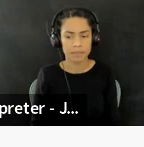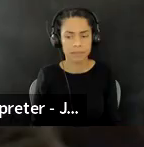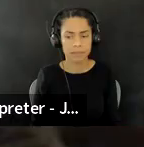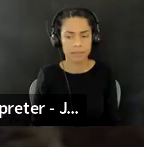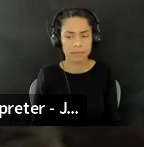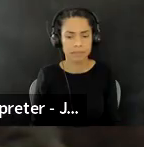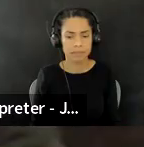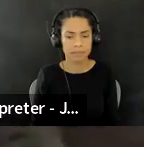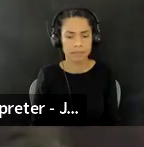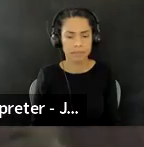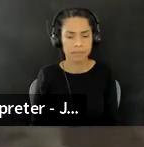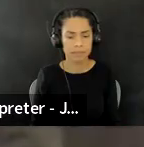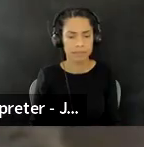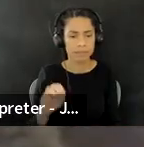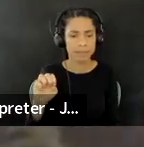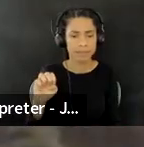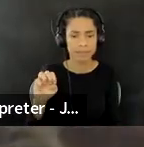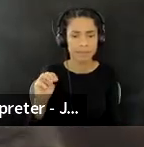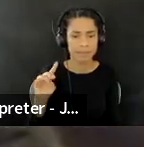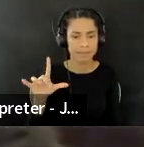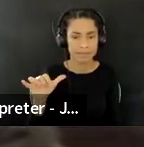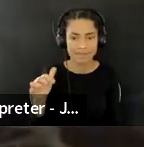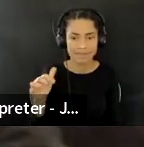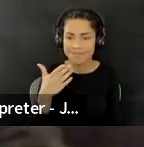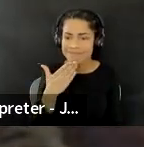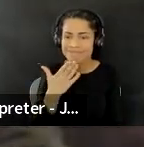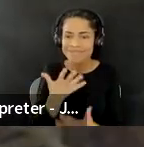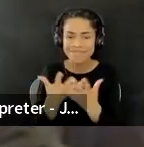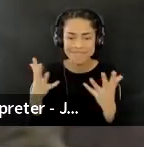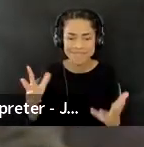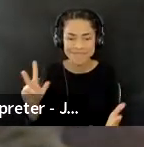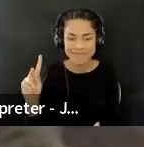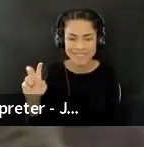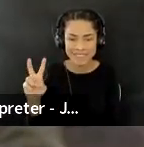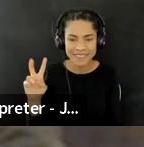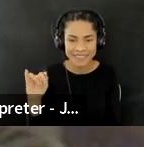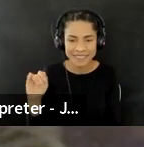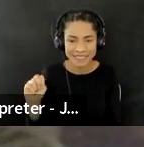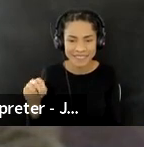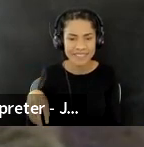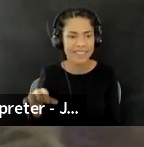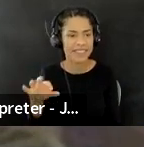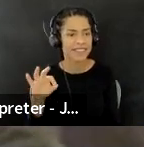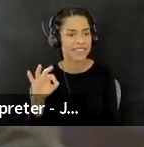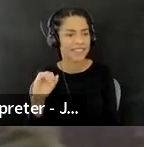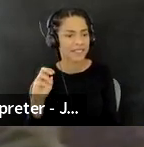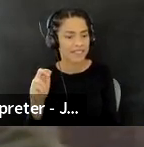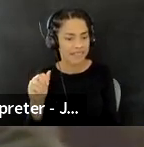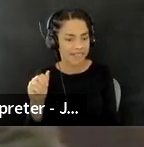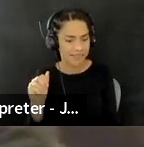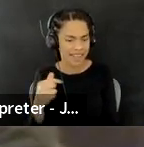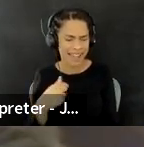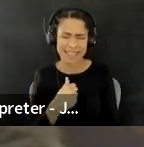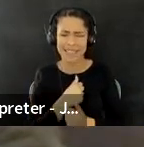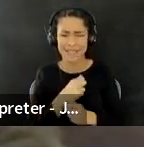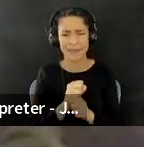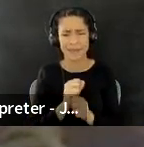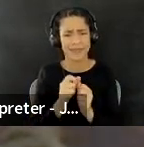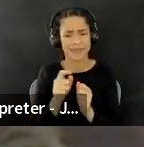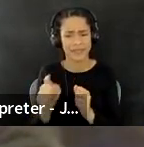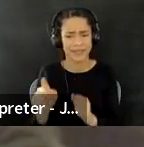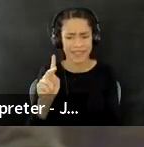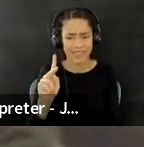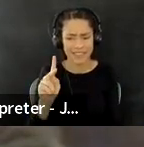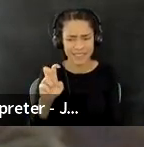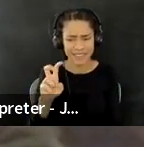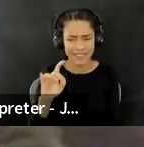Thank you so much, Kevin. Thank you. Thank yeah. really love working with you, Kevin. And thank you for,